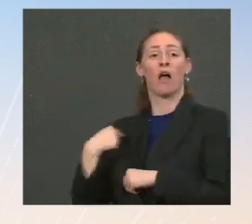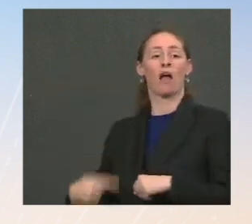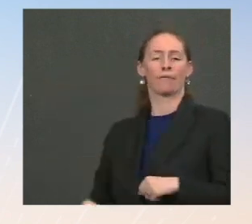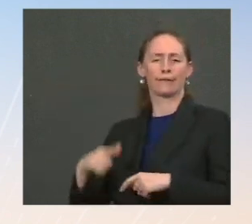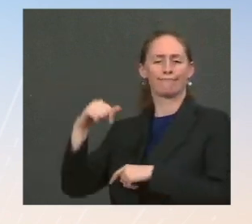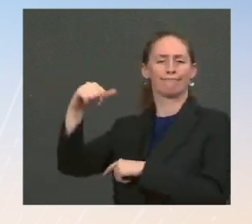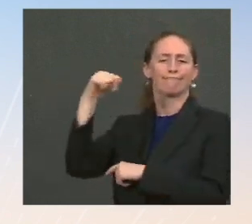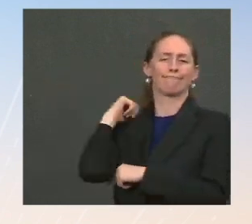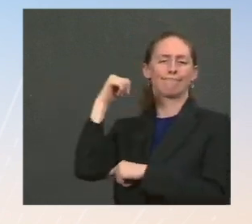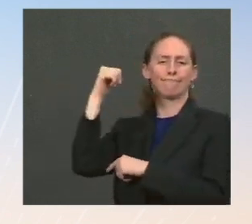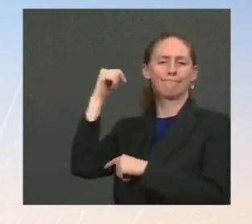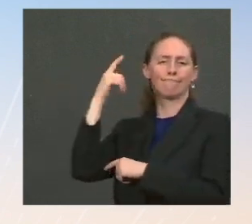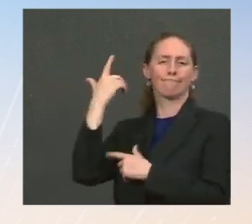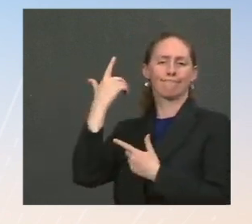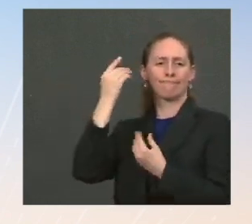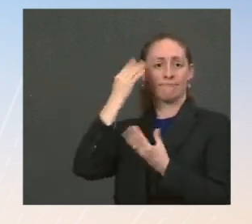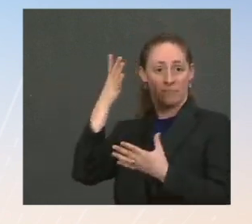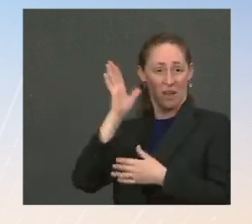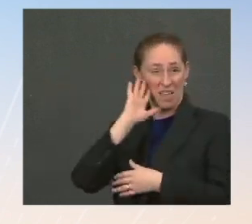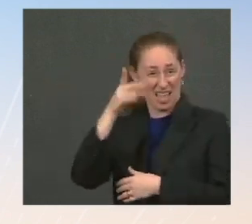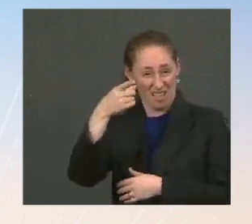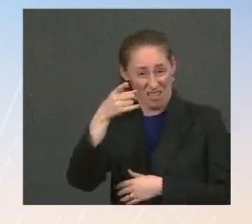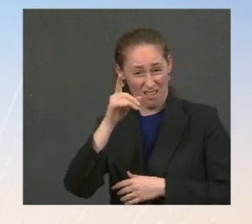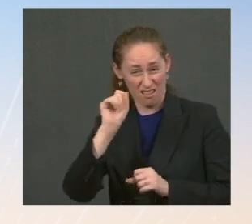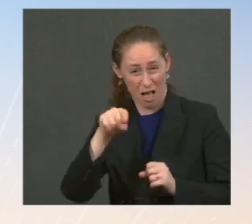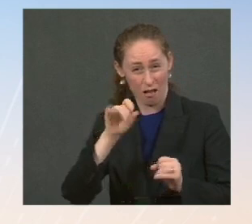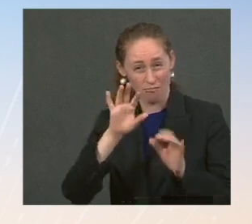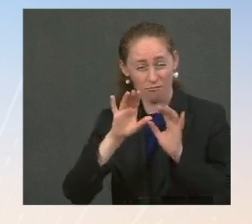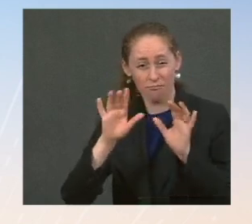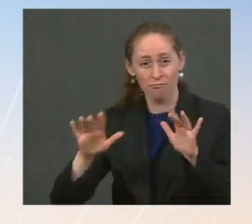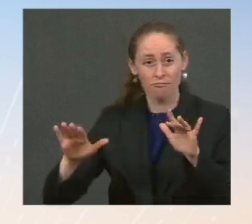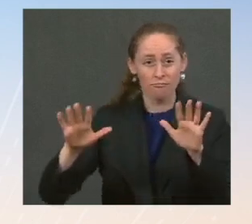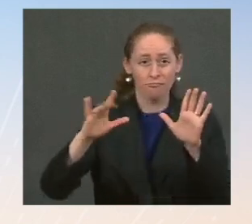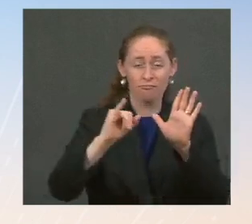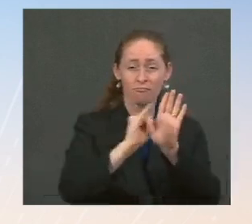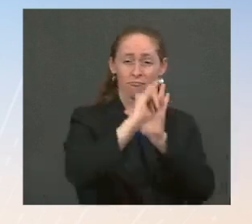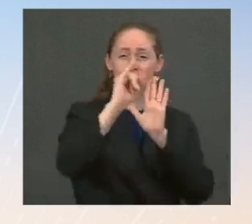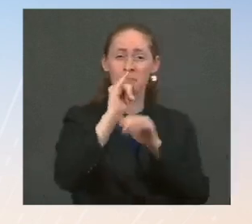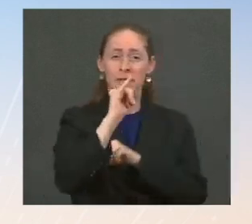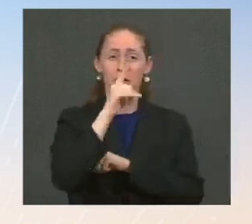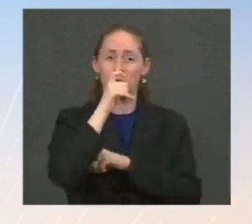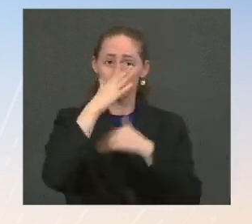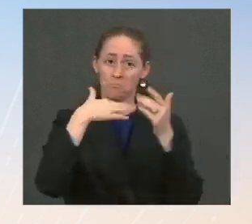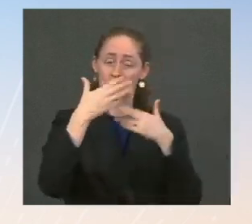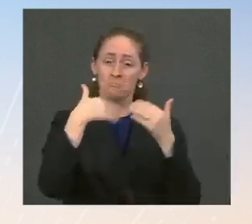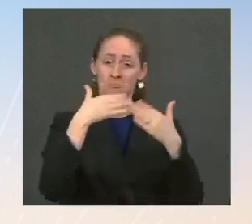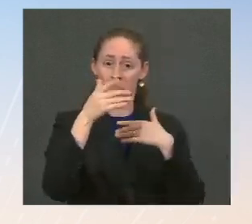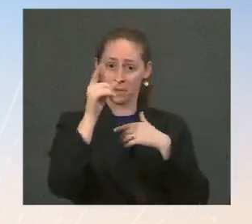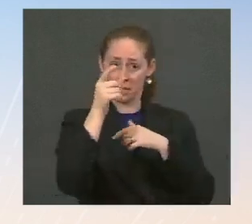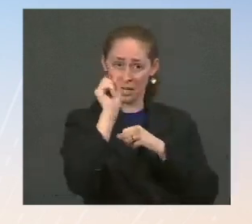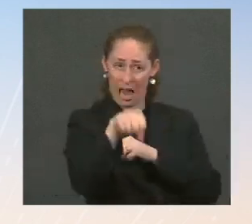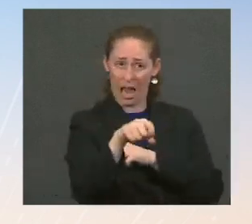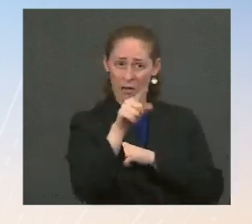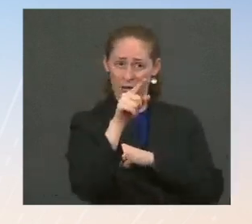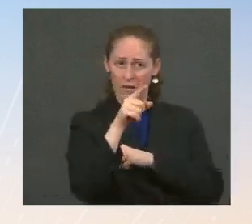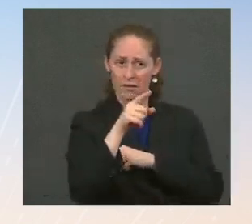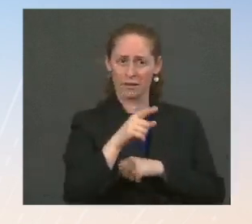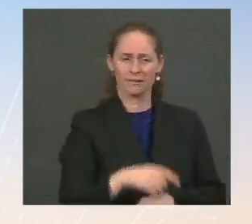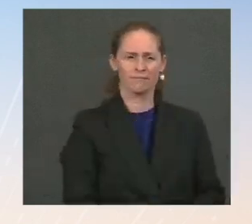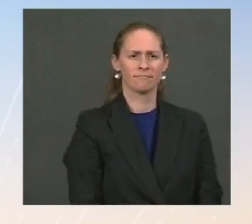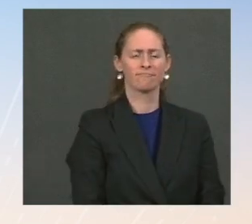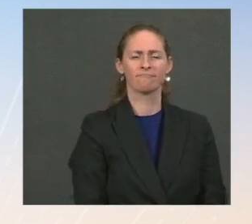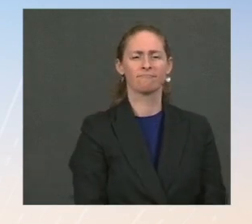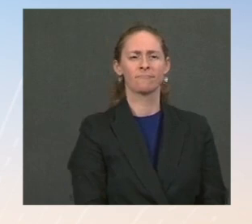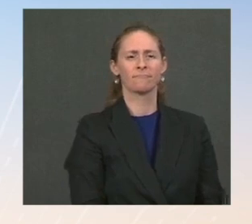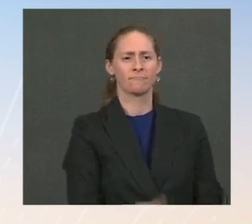treating all the victims and supporting them in the same way no matter where they were attacked? It's hard to speak to anonymous sources here, Patsy.